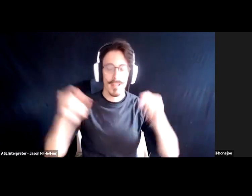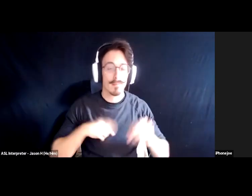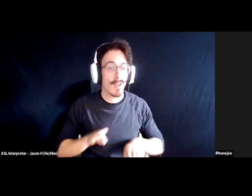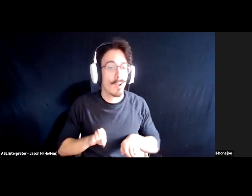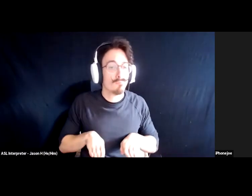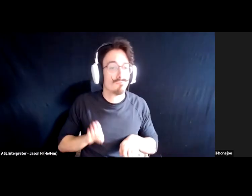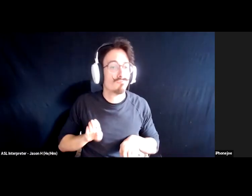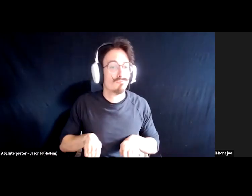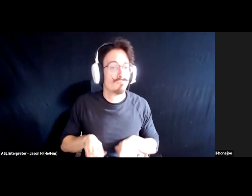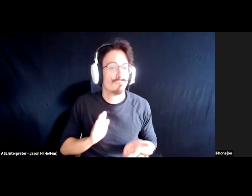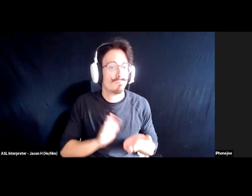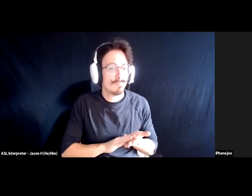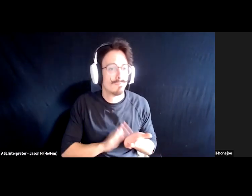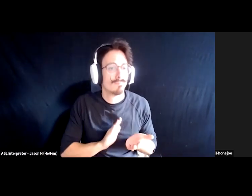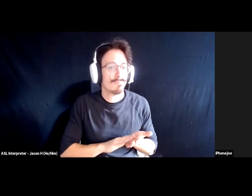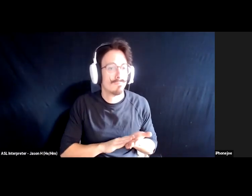I'm humming this melody.